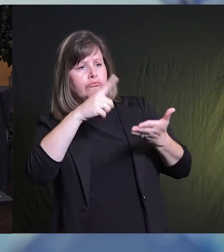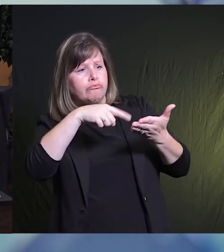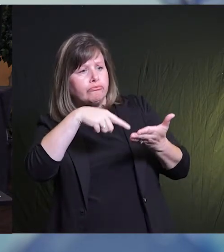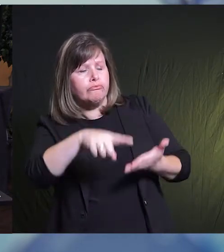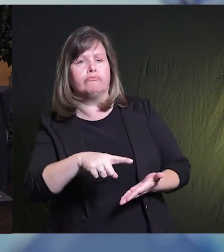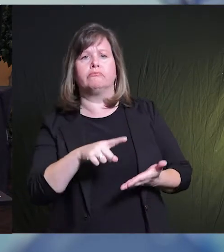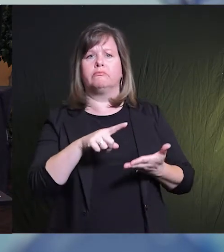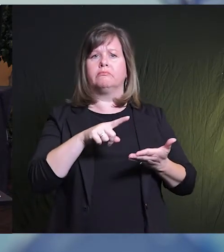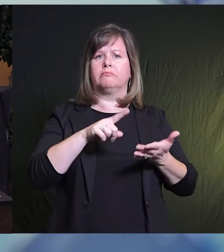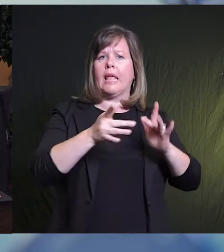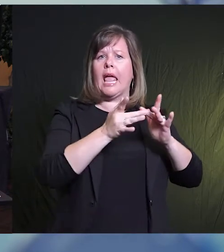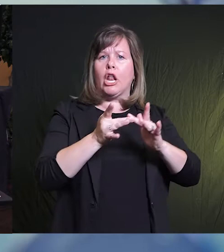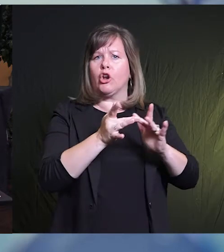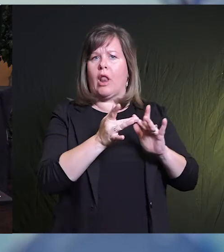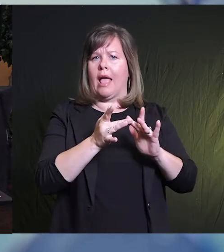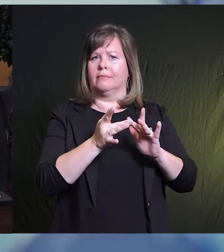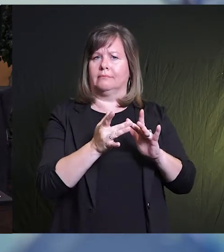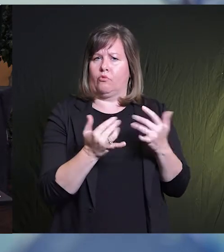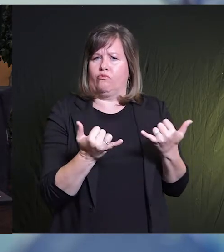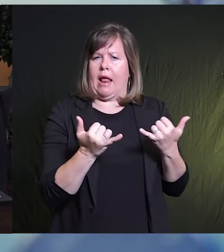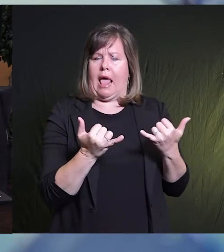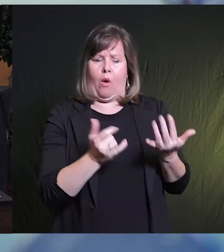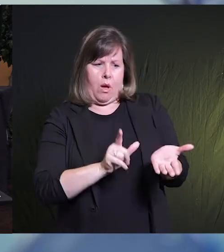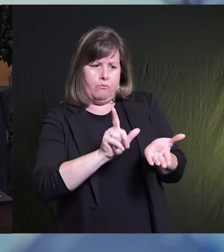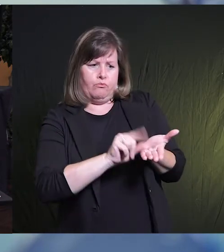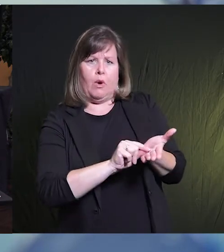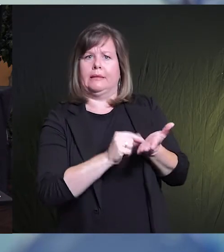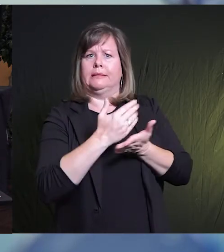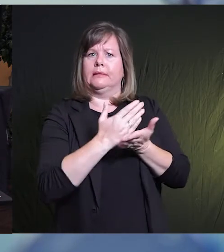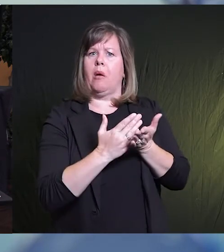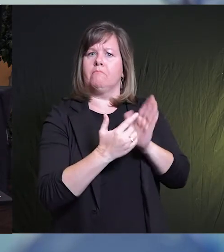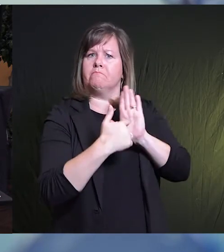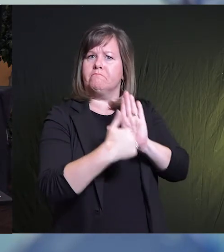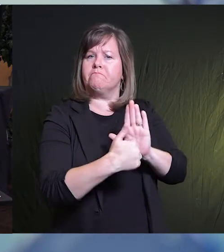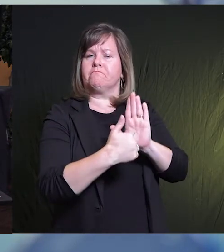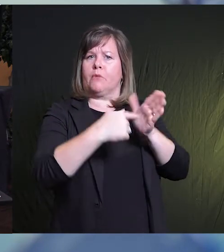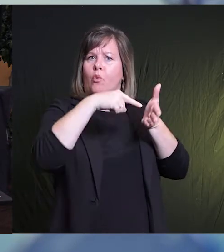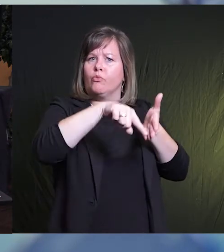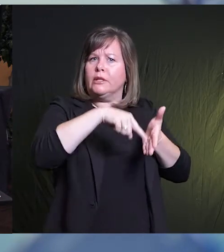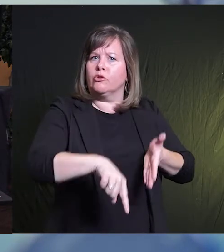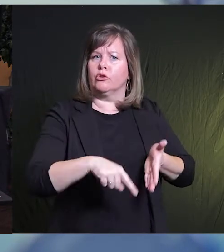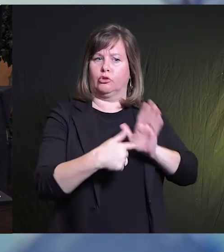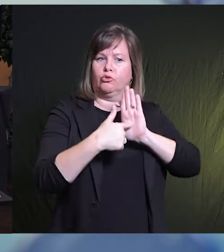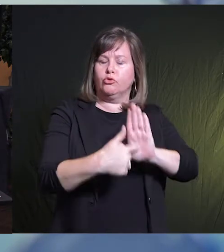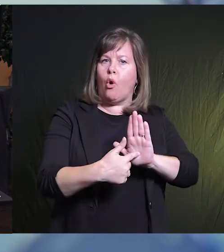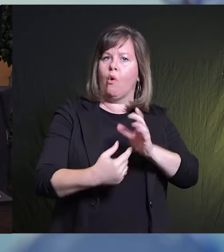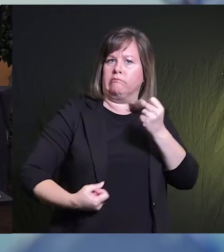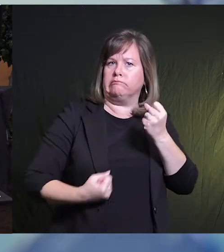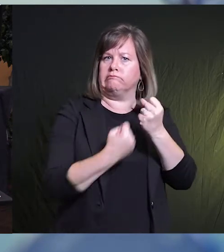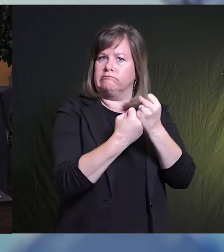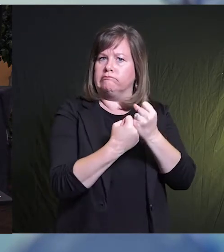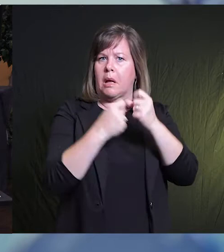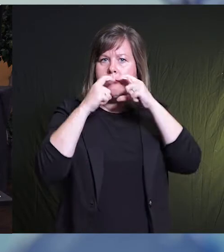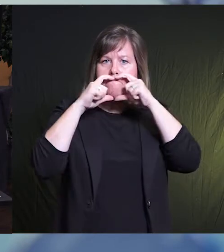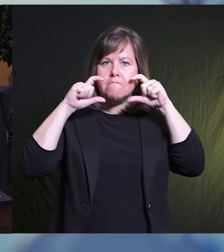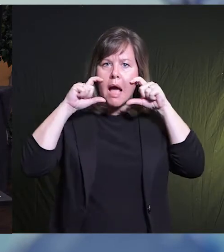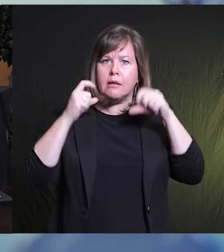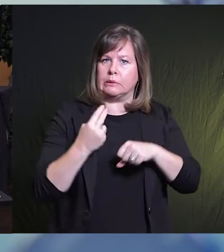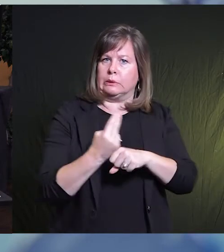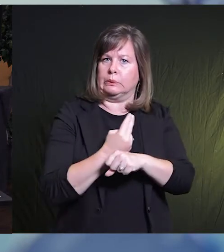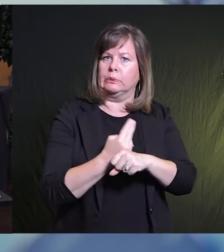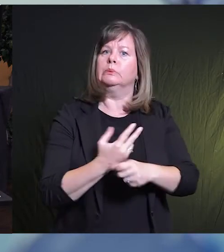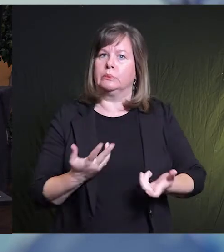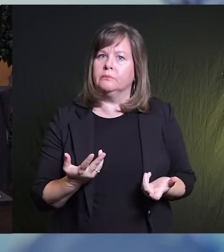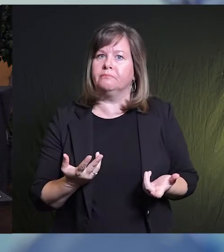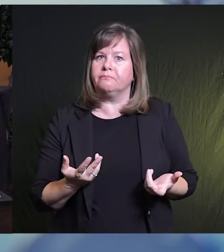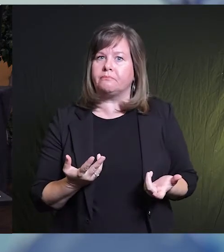research that is on the internet right now supporting mask use. And there's quite a bit out there and I just grabbed a sample of it. But